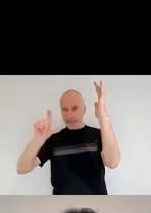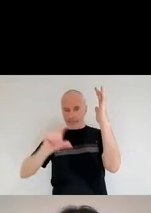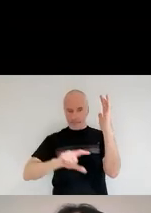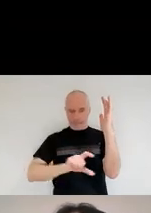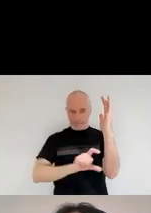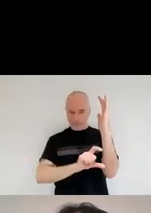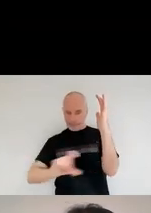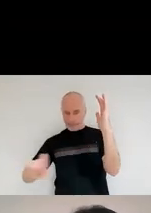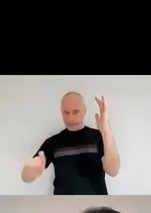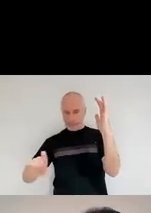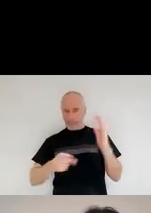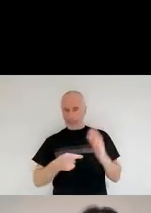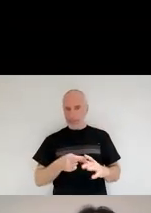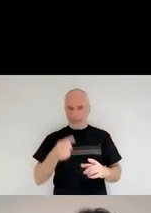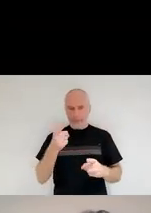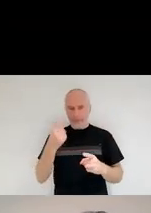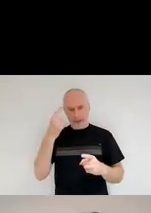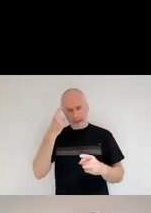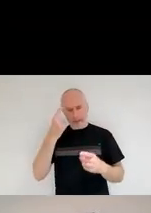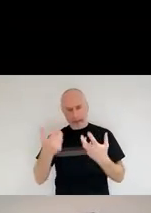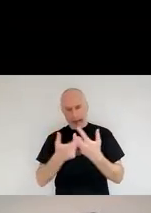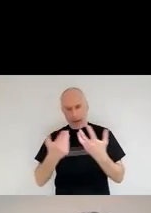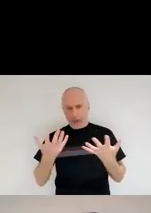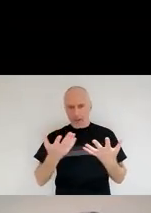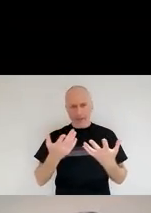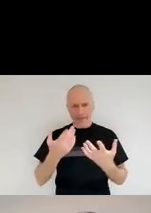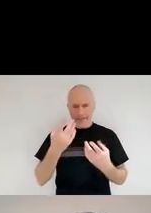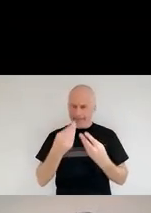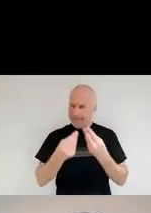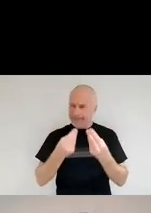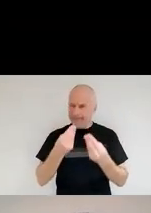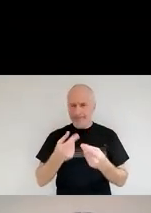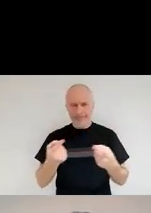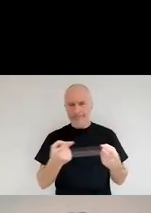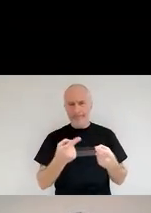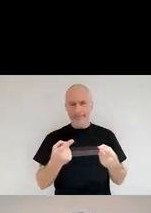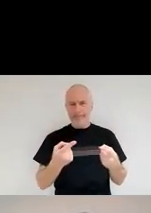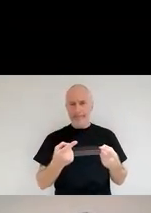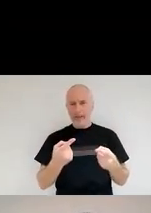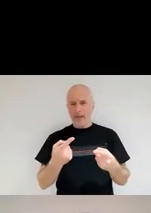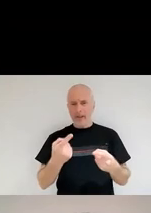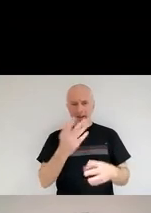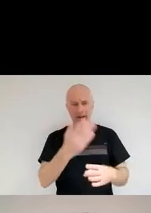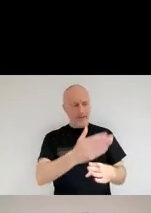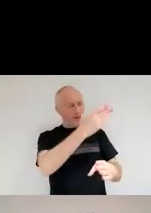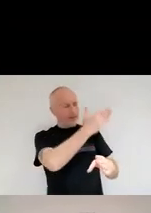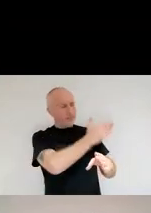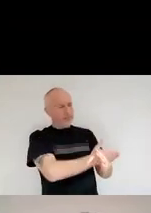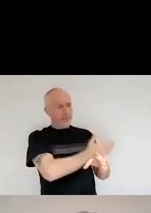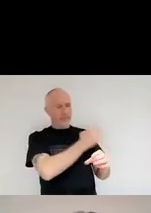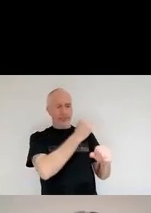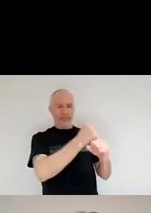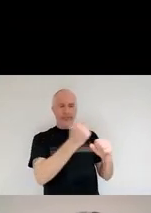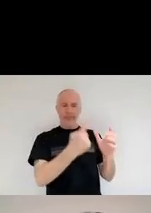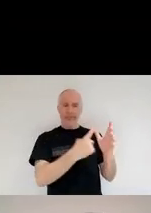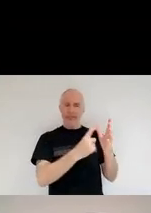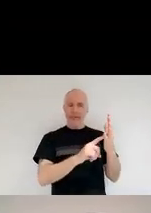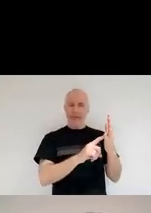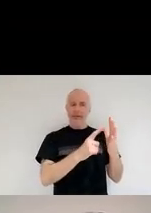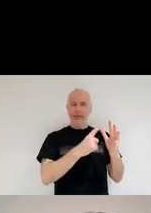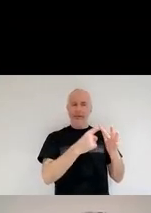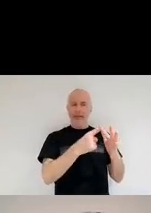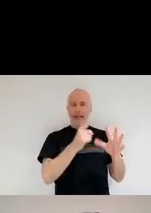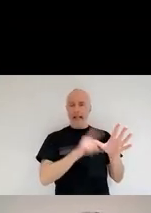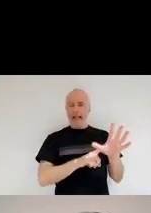to see if they could explain those very early galaxies, the amount of dust that we produce in those very early galaxies, we at